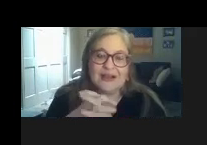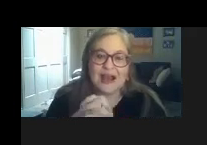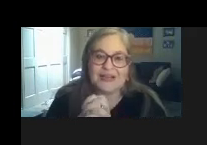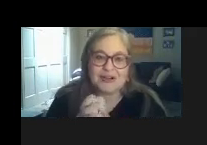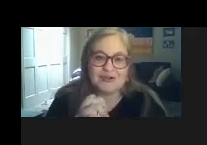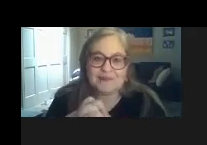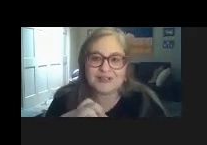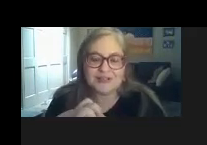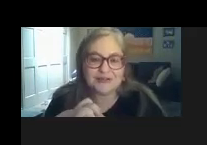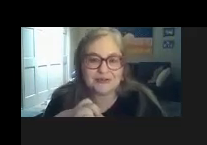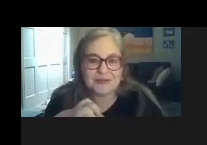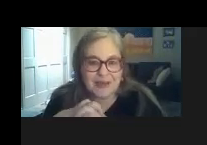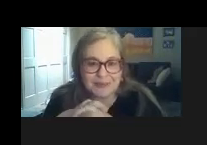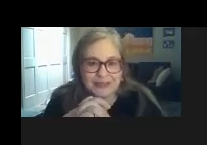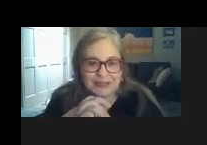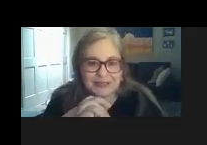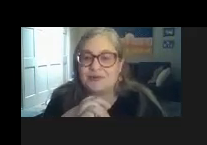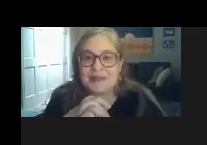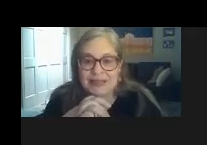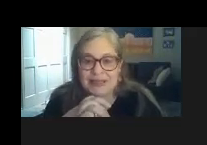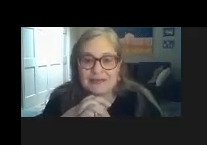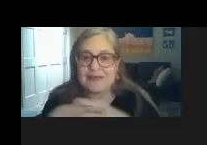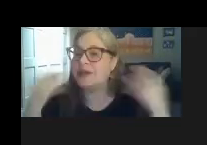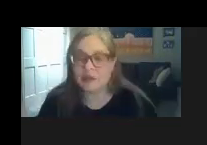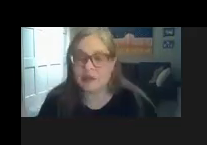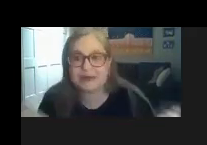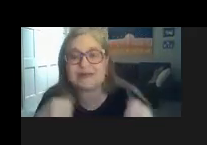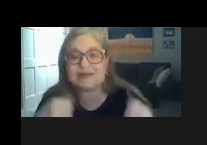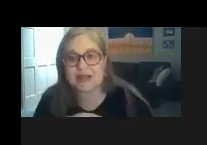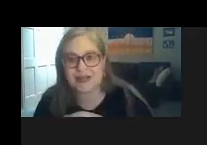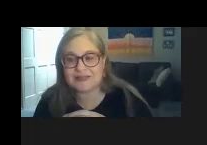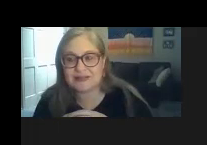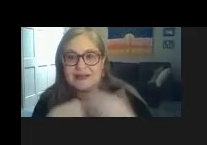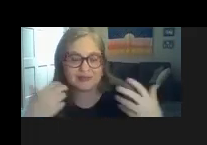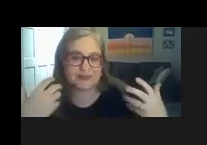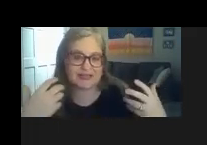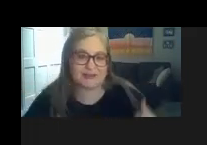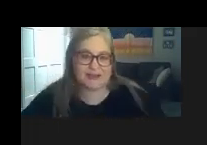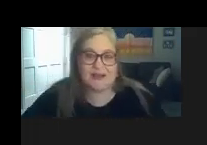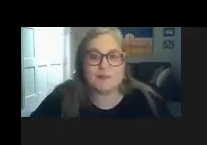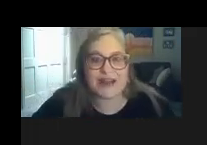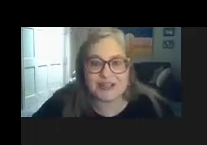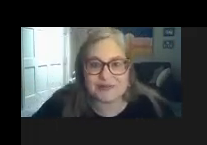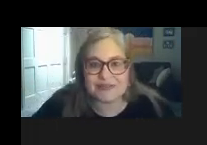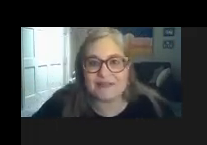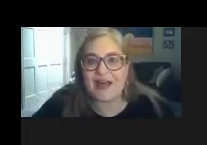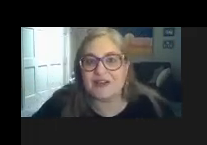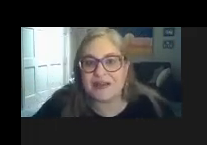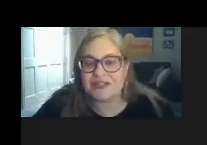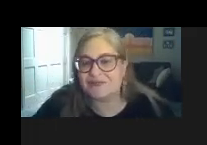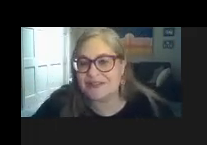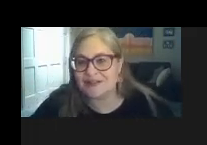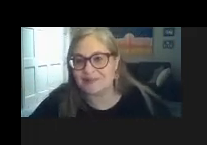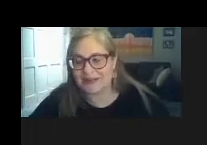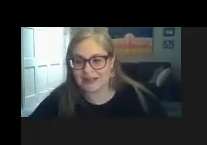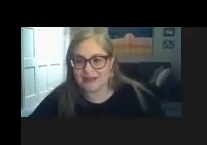i showed up to that meet to a meeting thinking we were going to discuss his placement but actually it was an evaluation